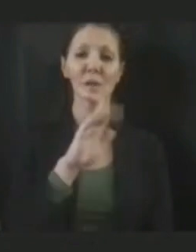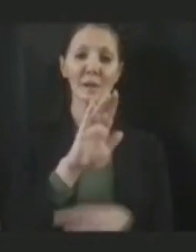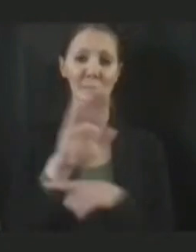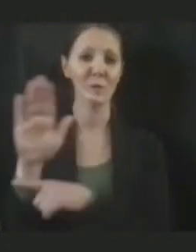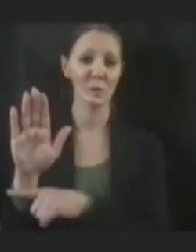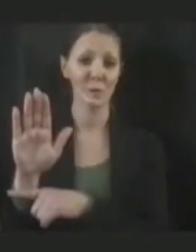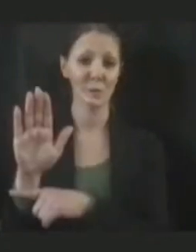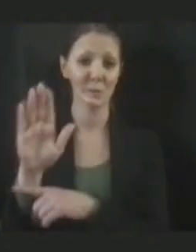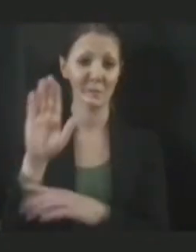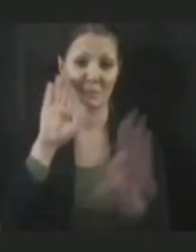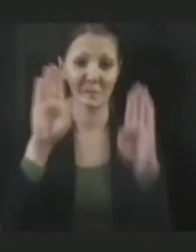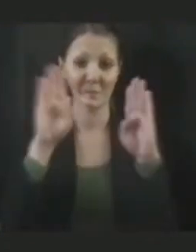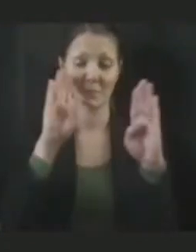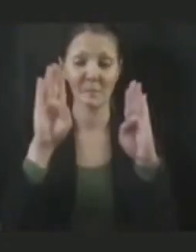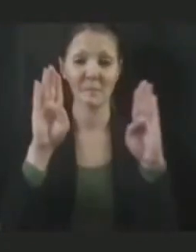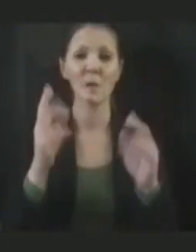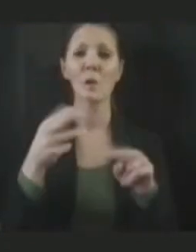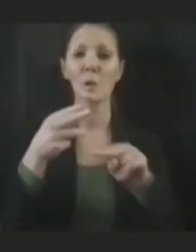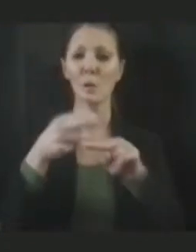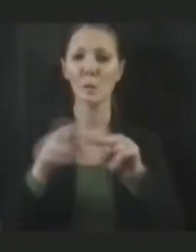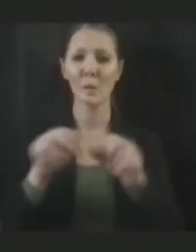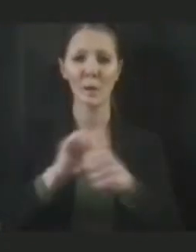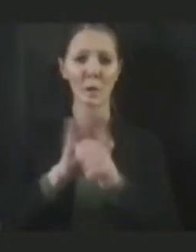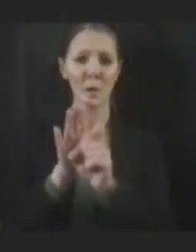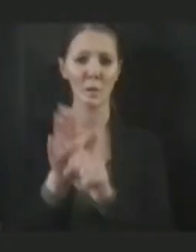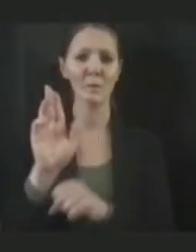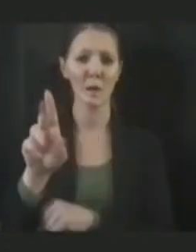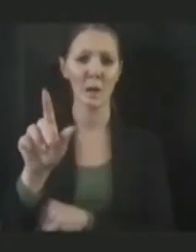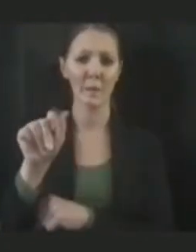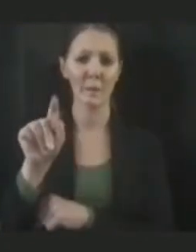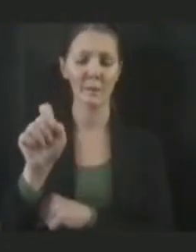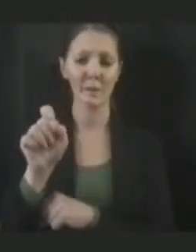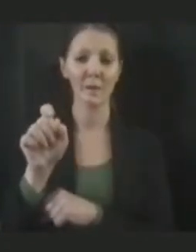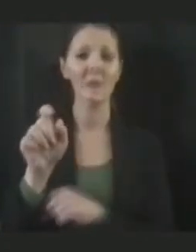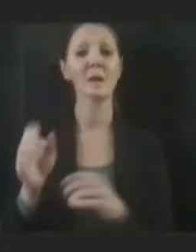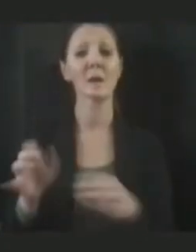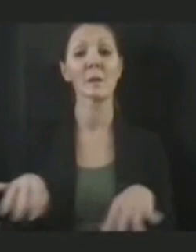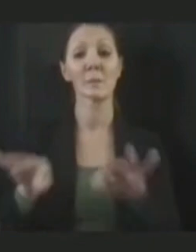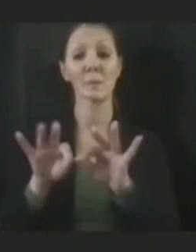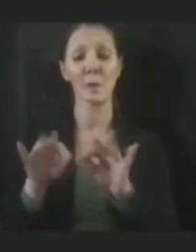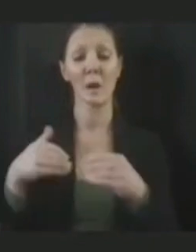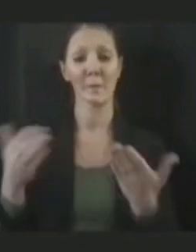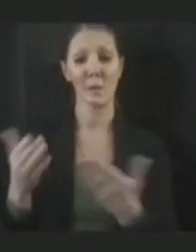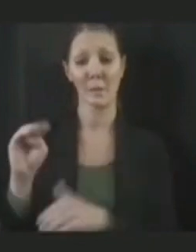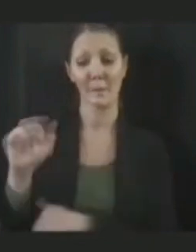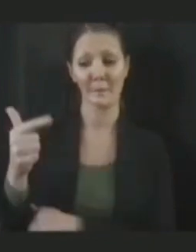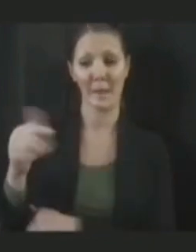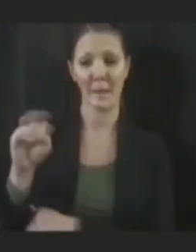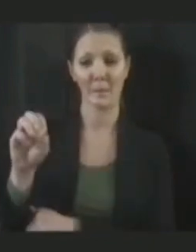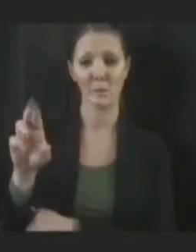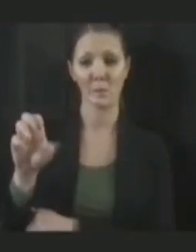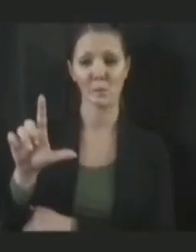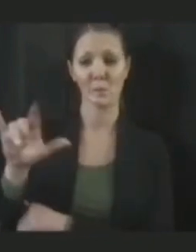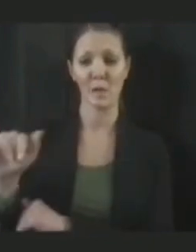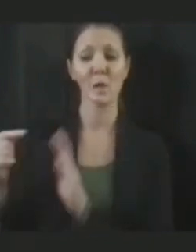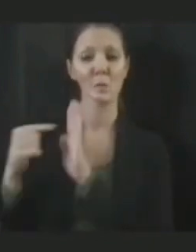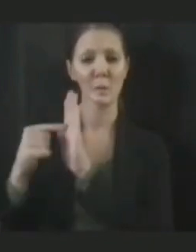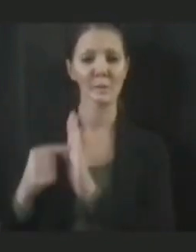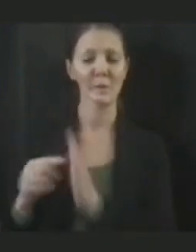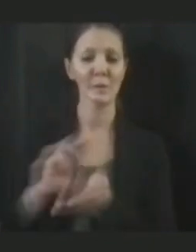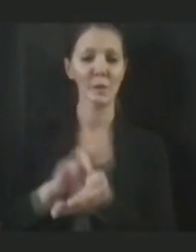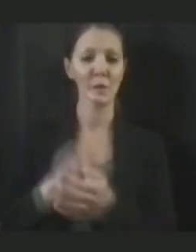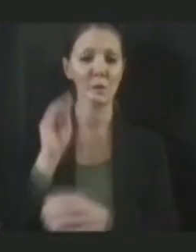Hey, everybody. A quick COVID update, but more importantly, I'm here with a Magmorelli representing the Nursing Home Association